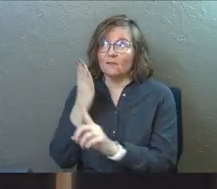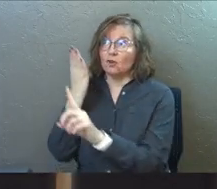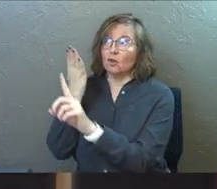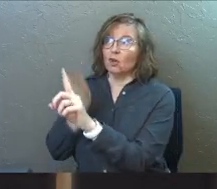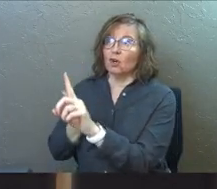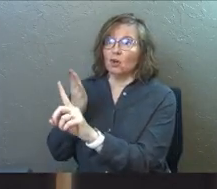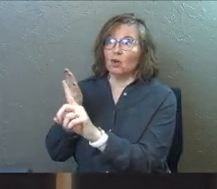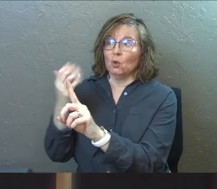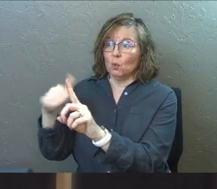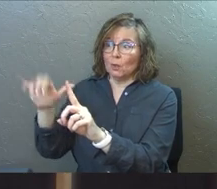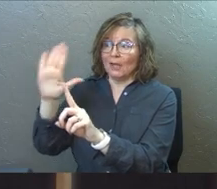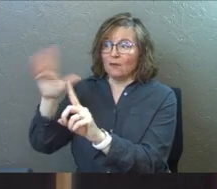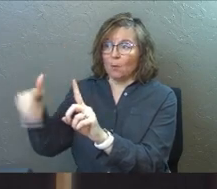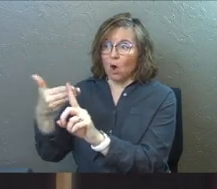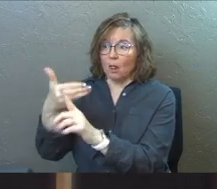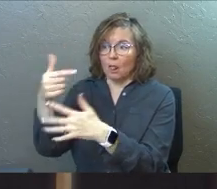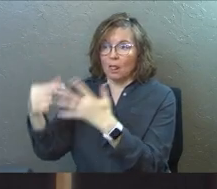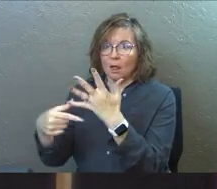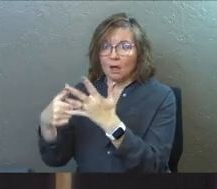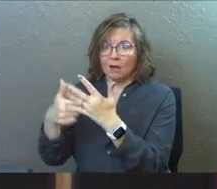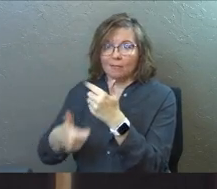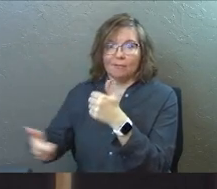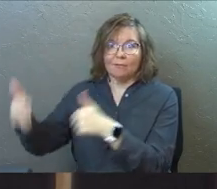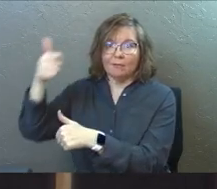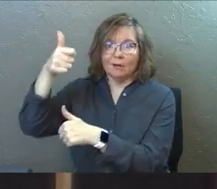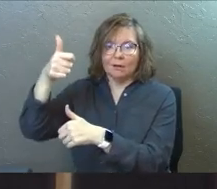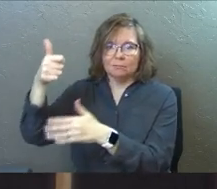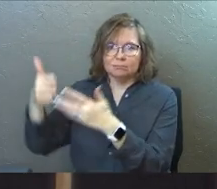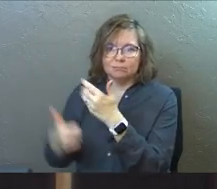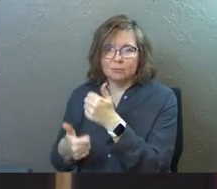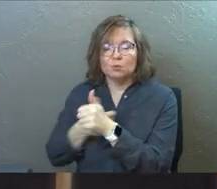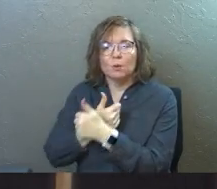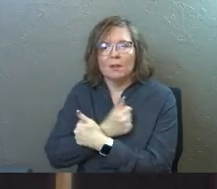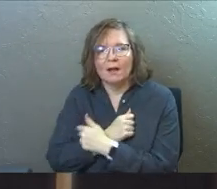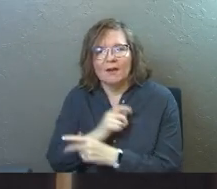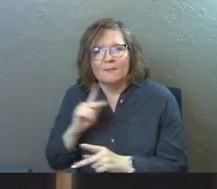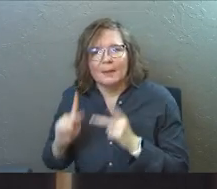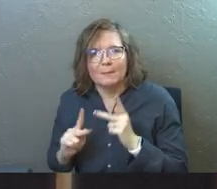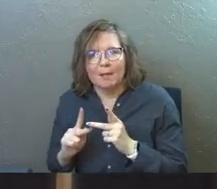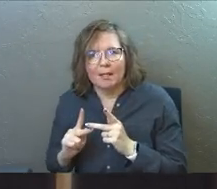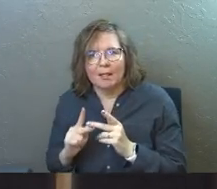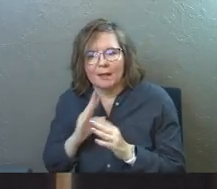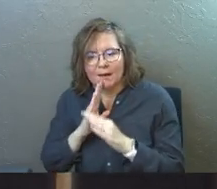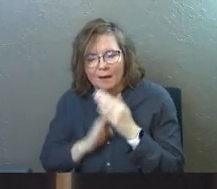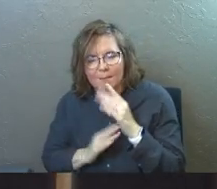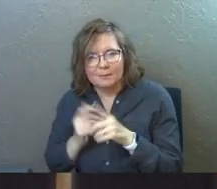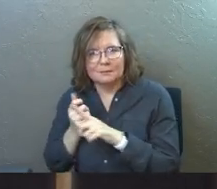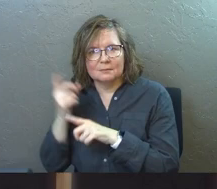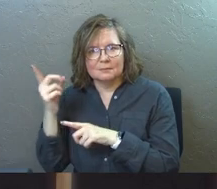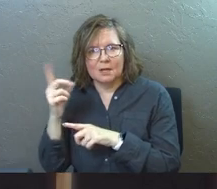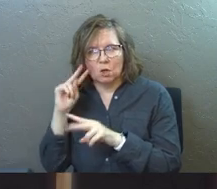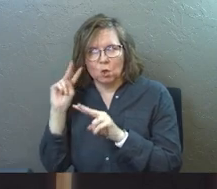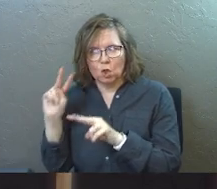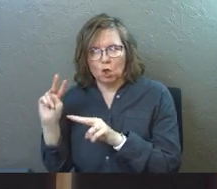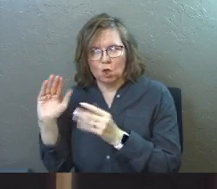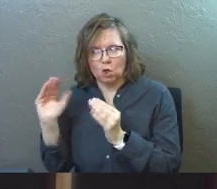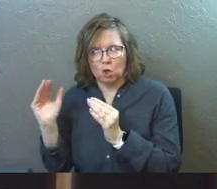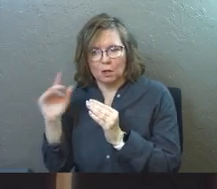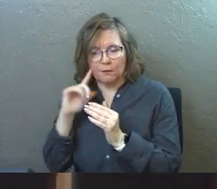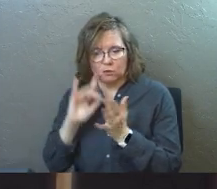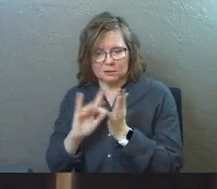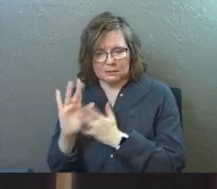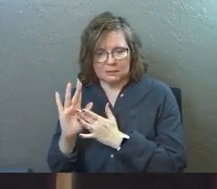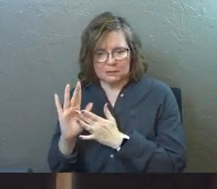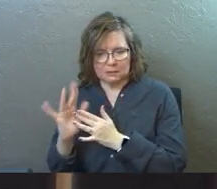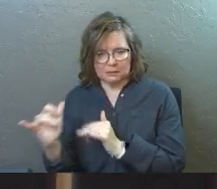who gave up all of his status in order to love people. And then you look at that and say, that wasn't just for